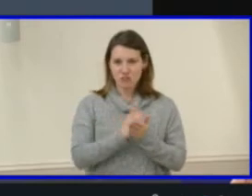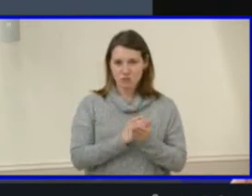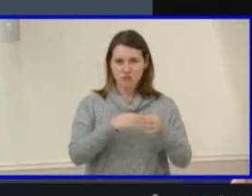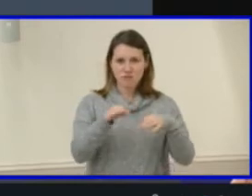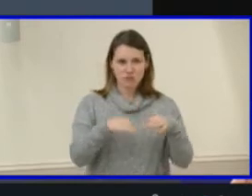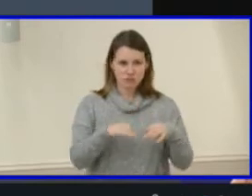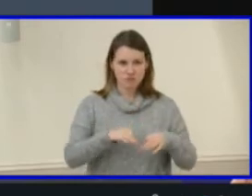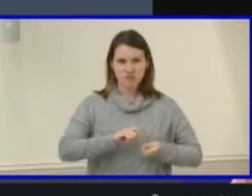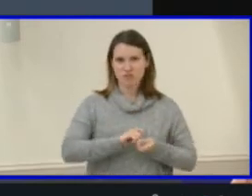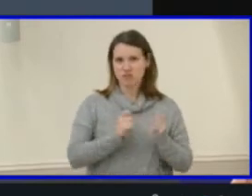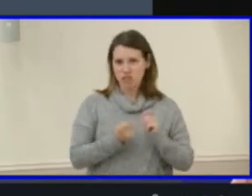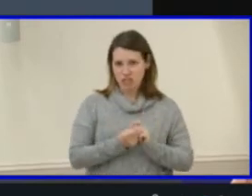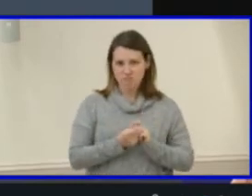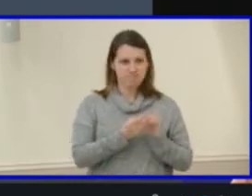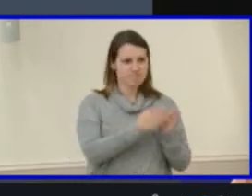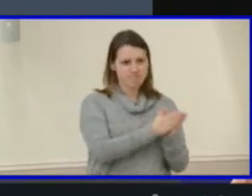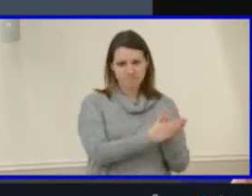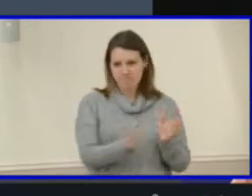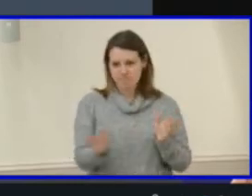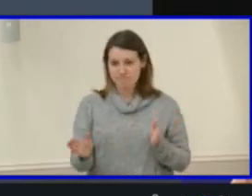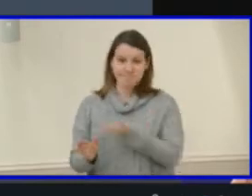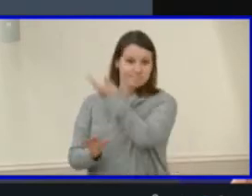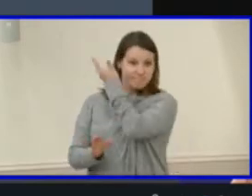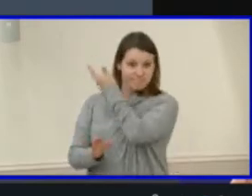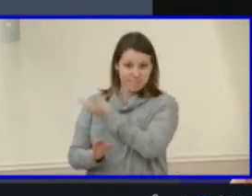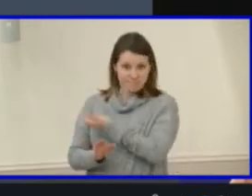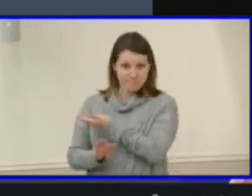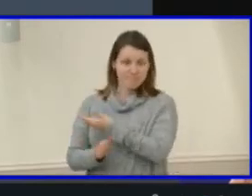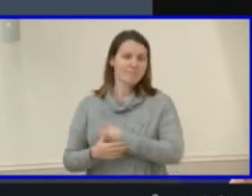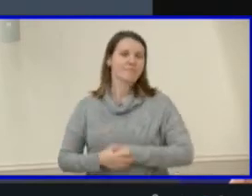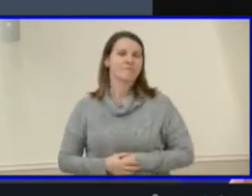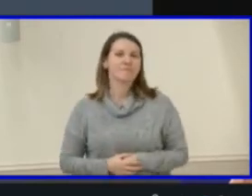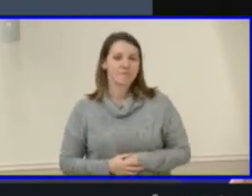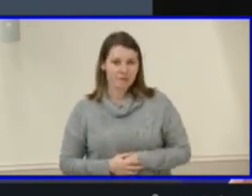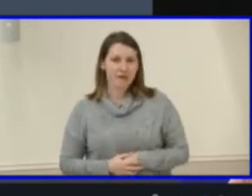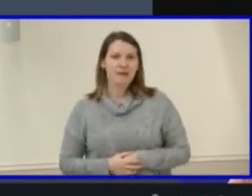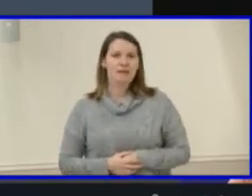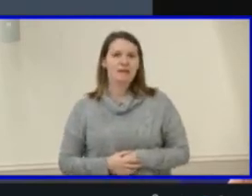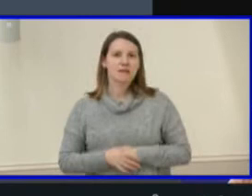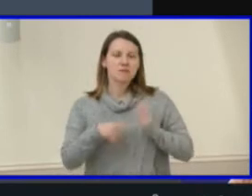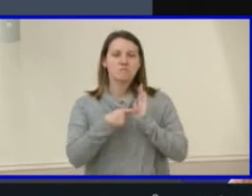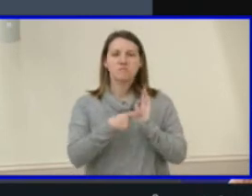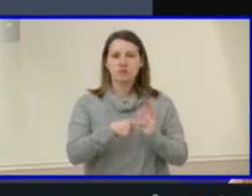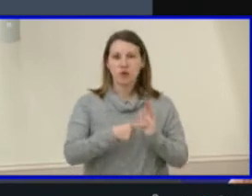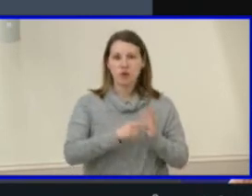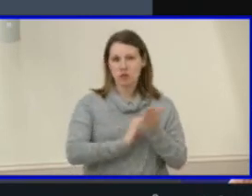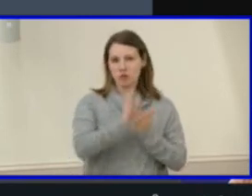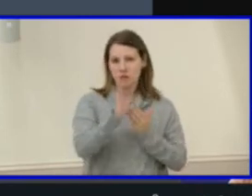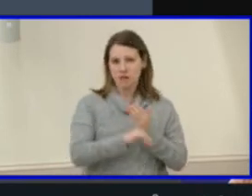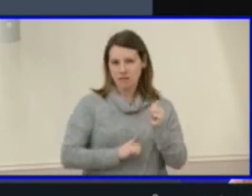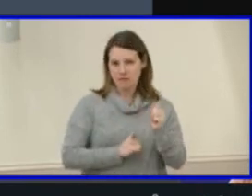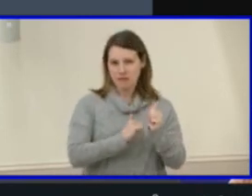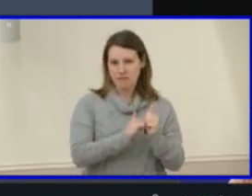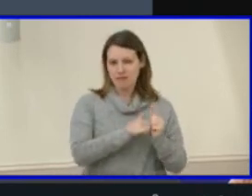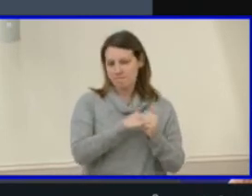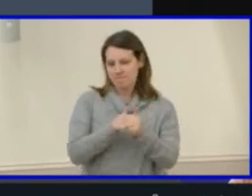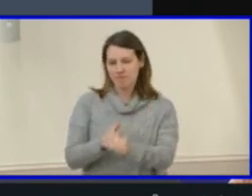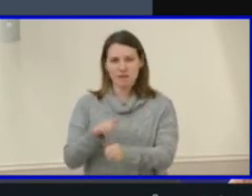areas which are included on this slide made to reflect curriculum updates in alignment with the VDOE standards of learning.